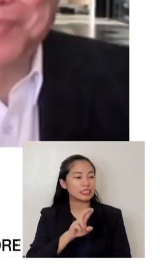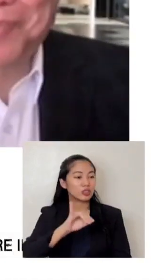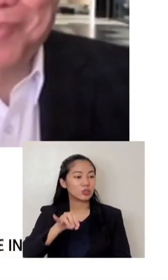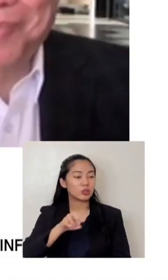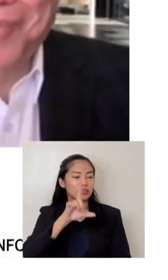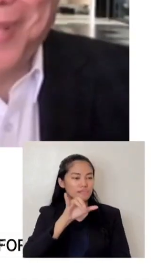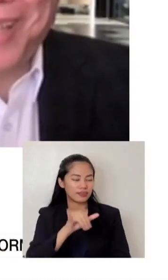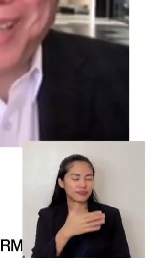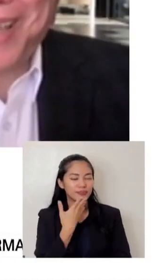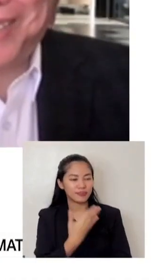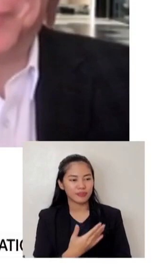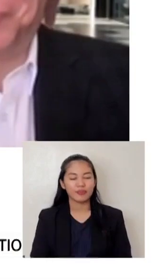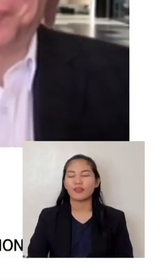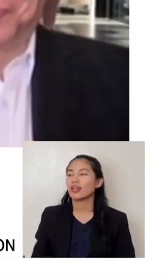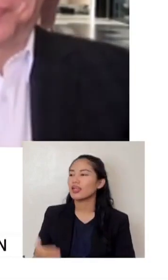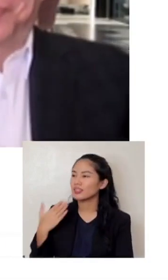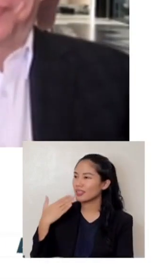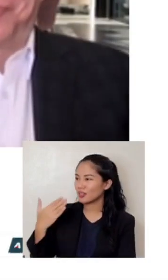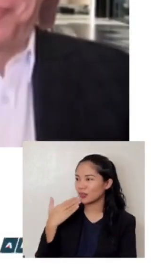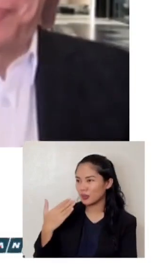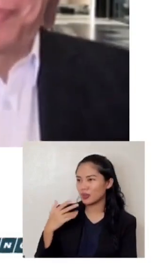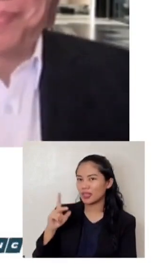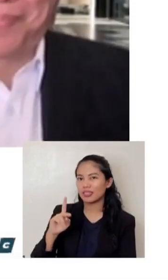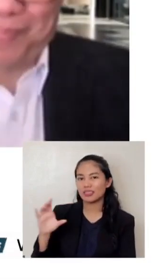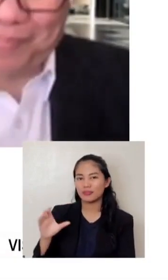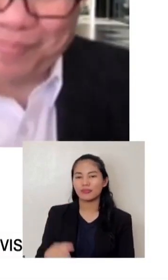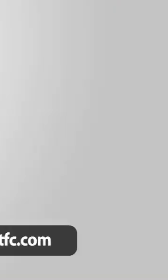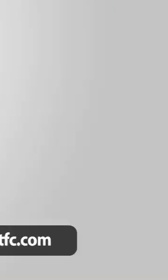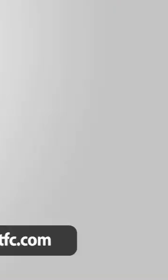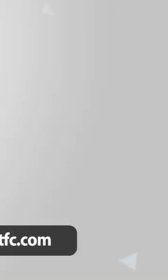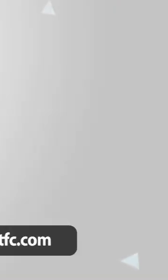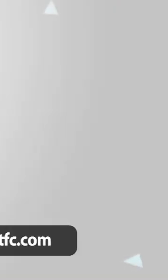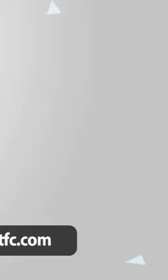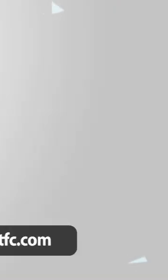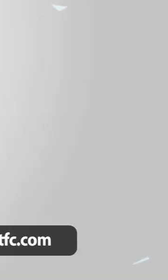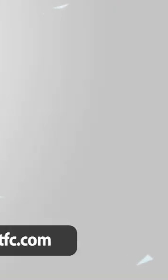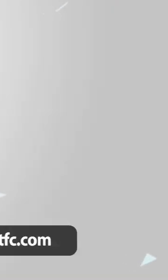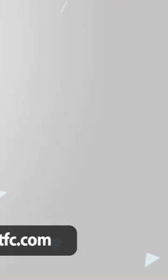Take care. you. Thank you, Carmina. Thank you. All right, we're going to take a...